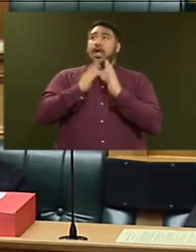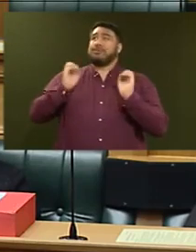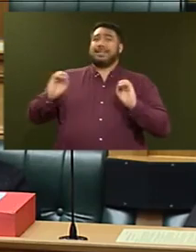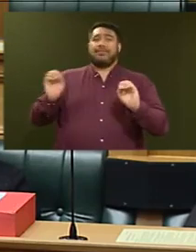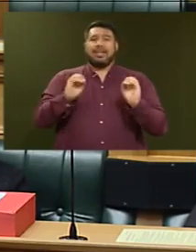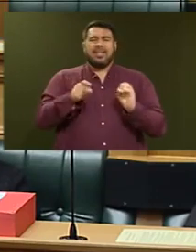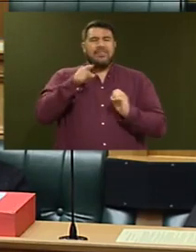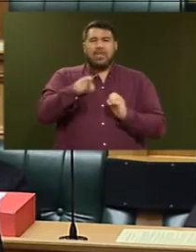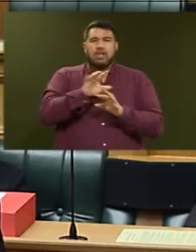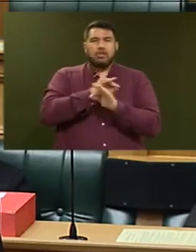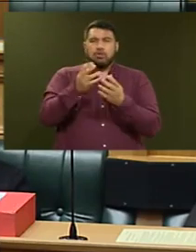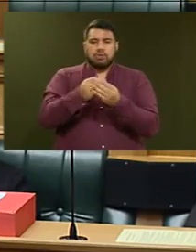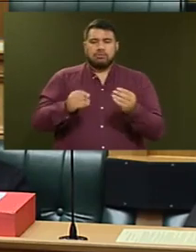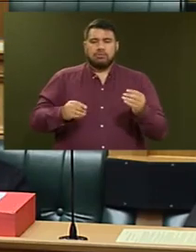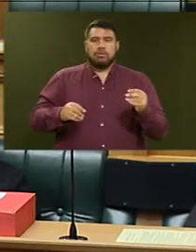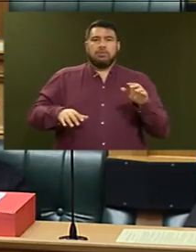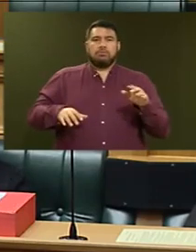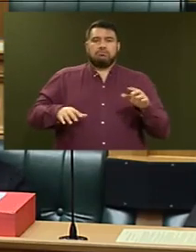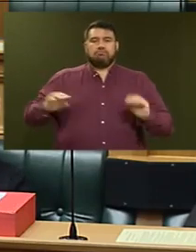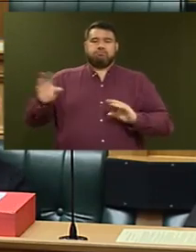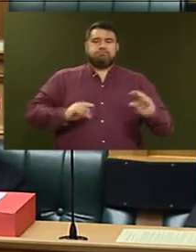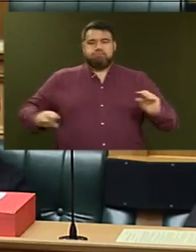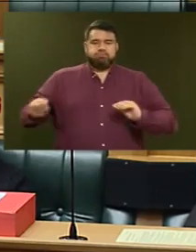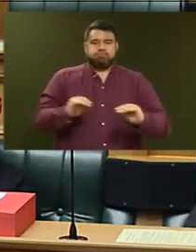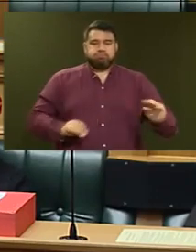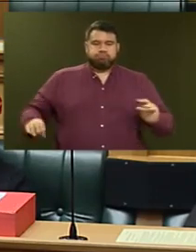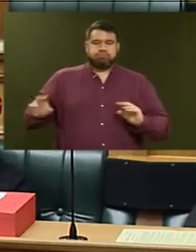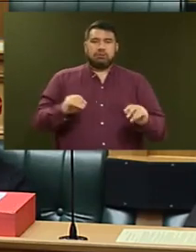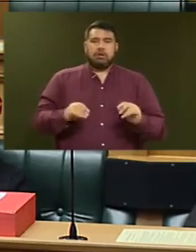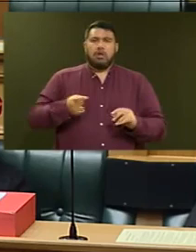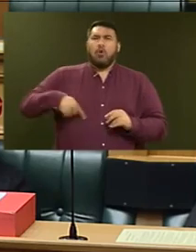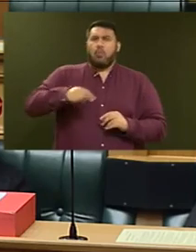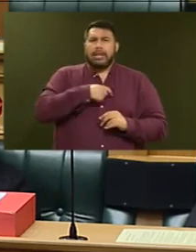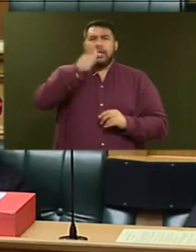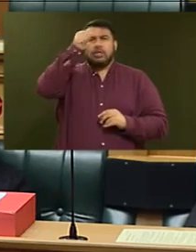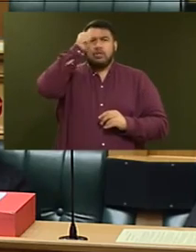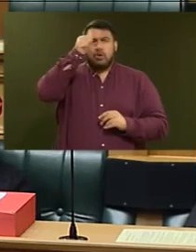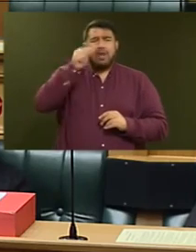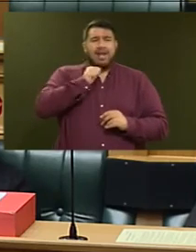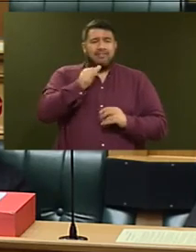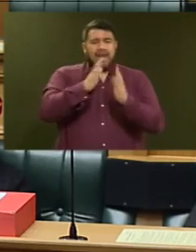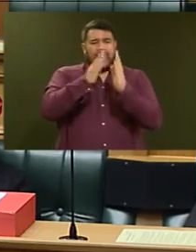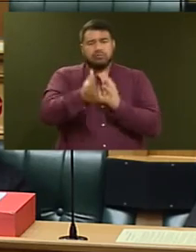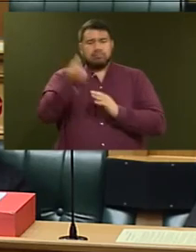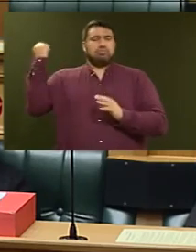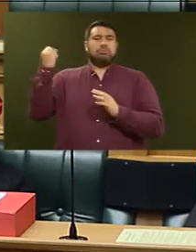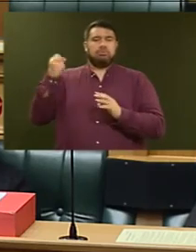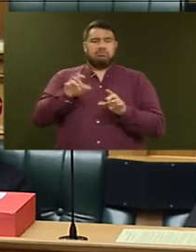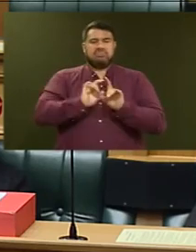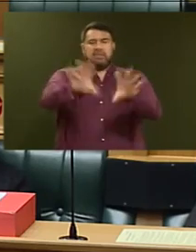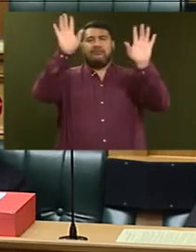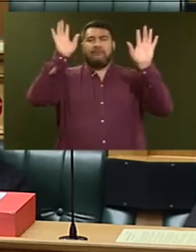If your parents break the law, do you? We recognise that making people homeless does not solve a tenant's problems